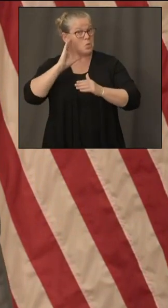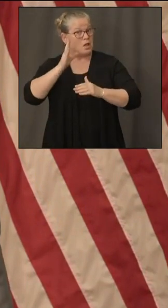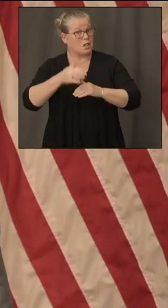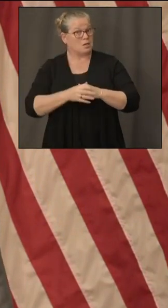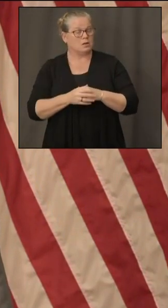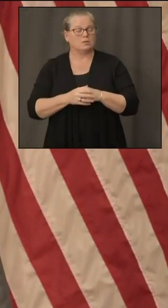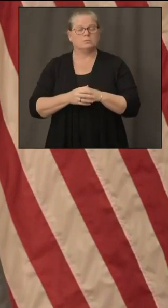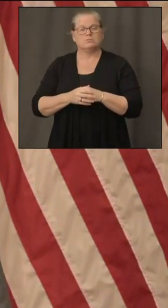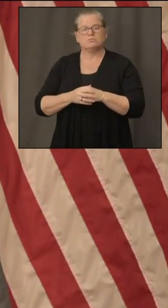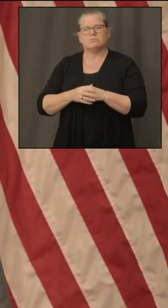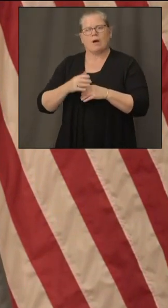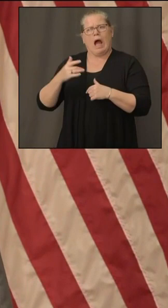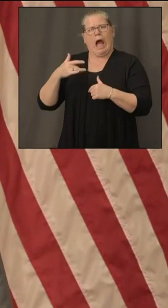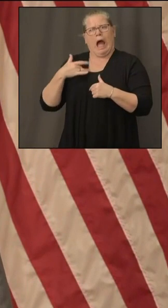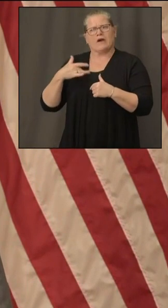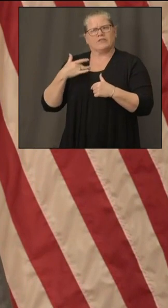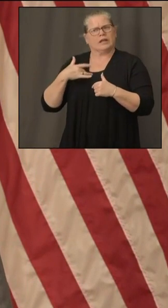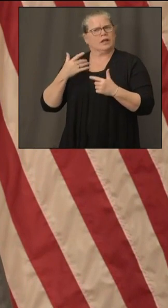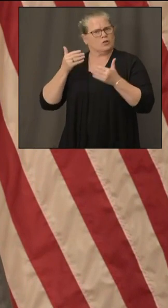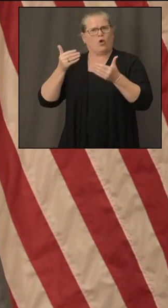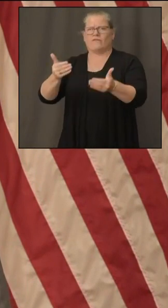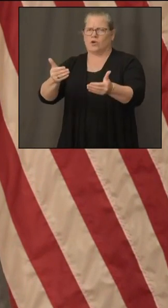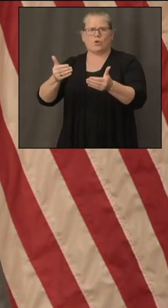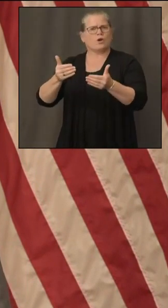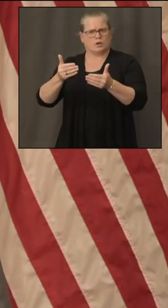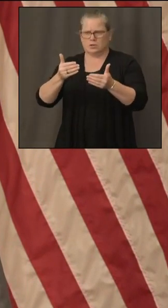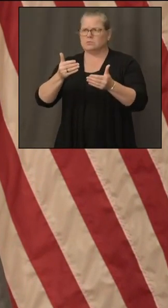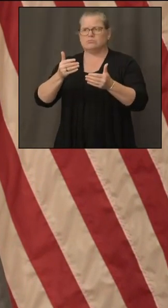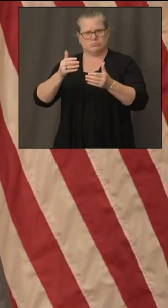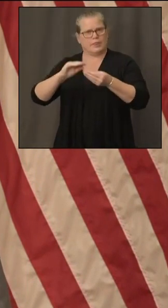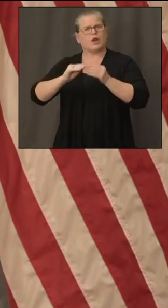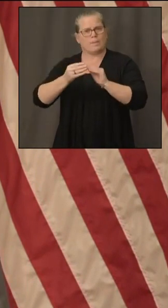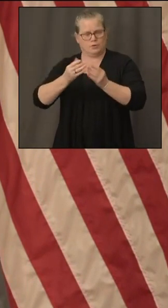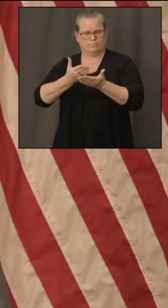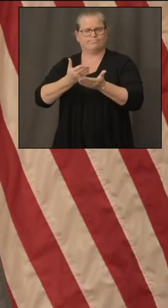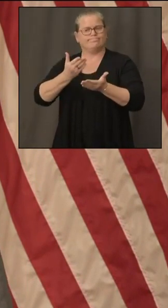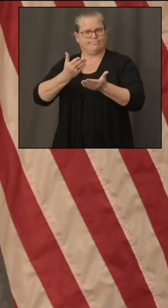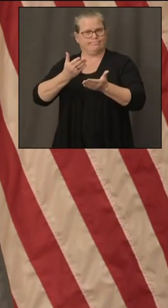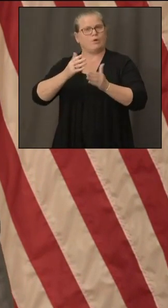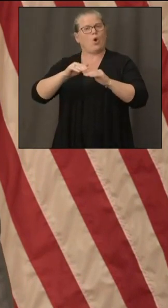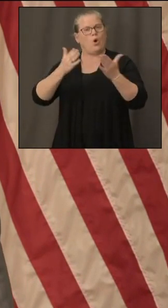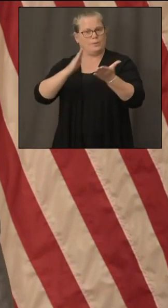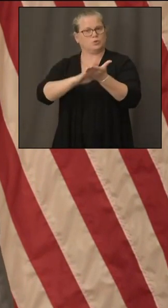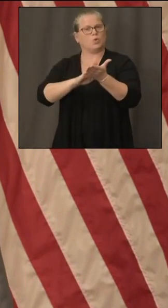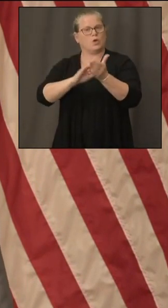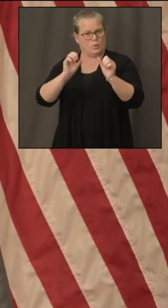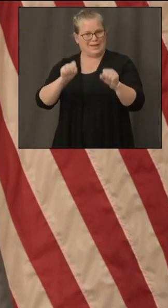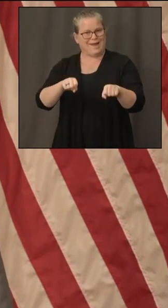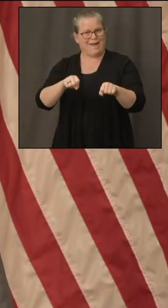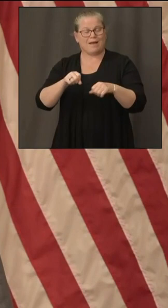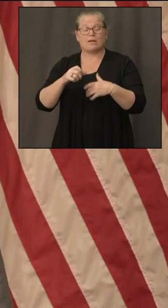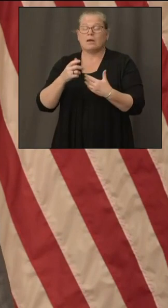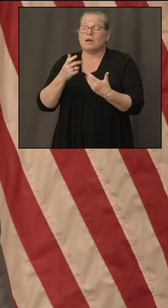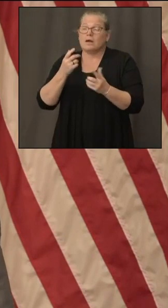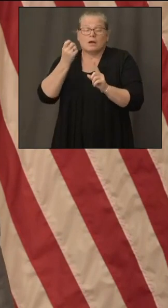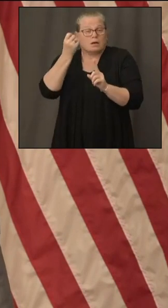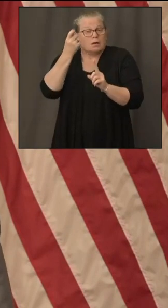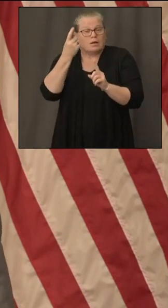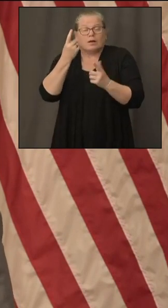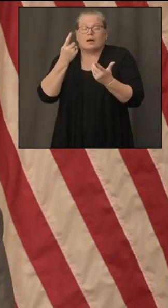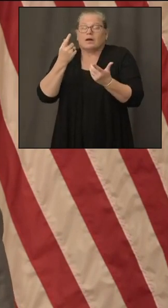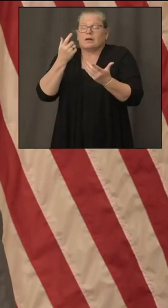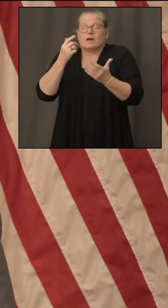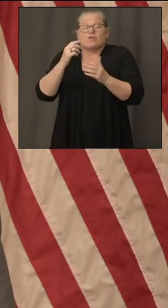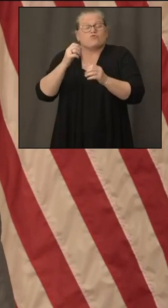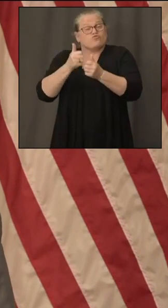as much as possible uh so i think you know we're continuing with the message that we know remote learning is not the ideal option